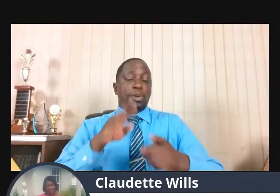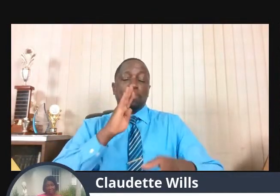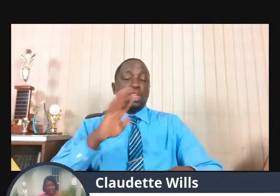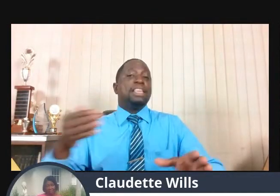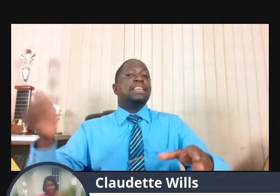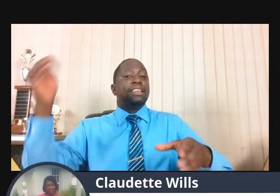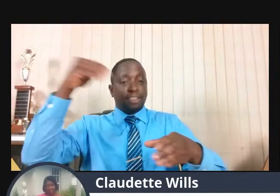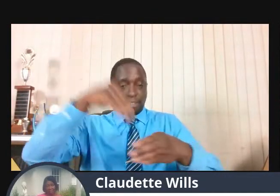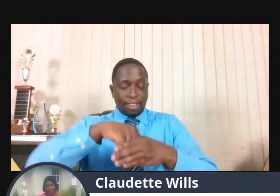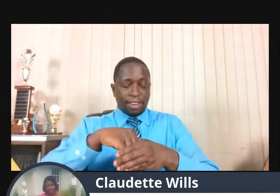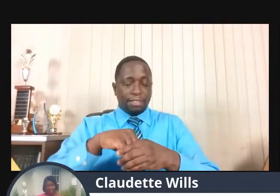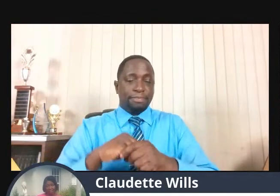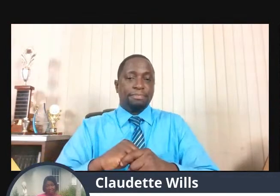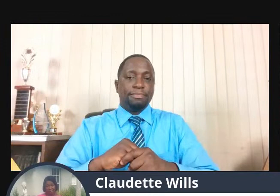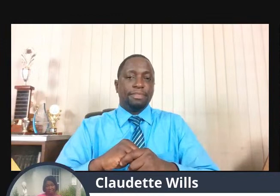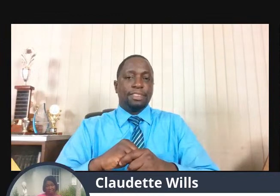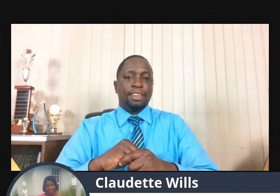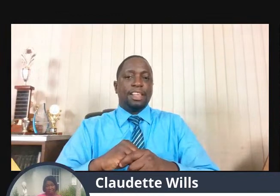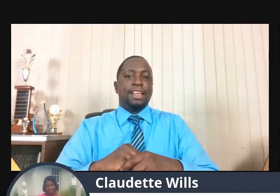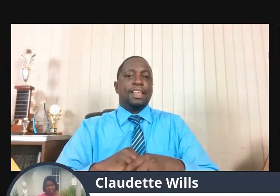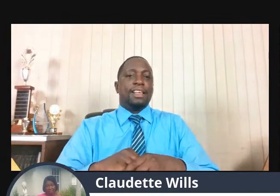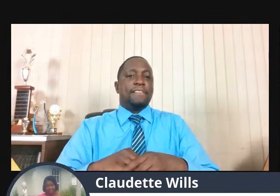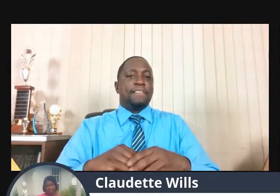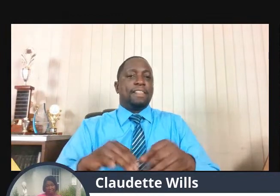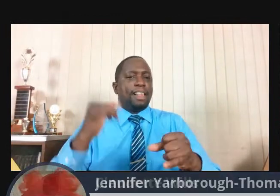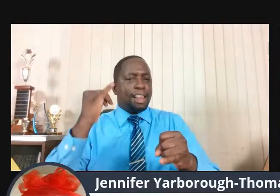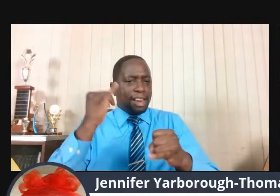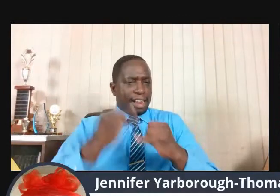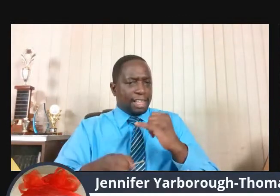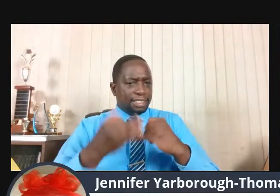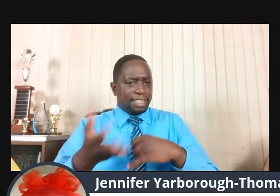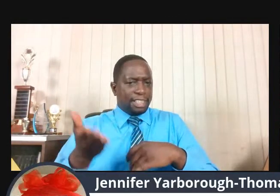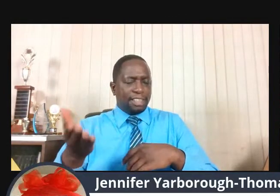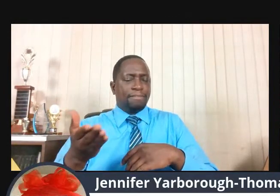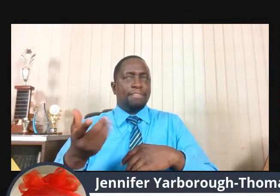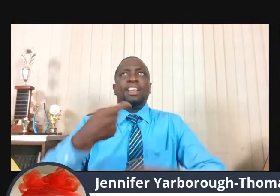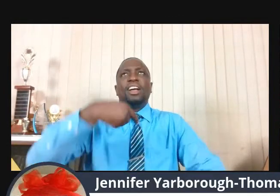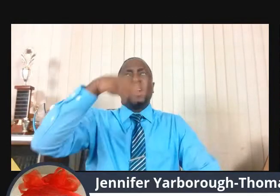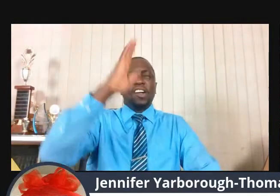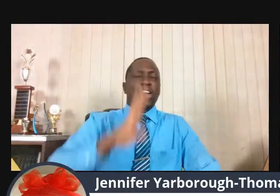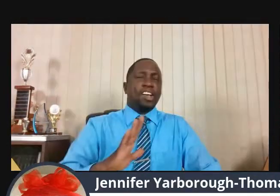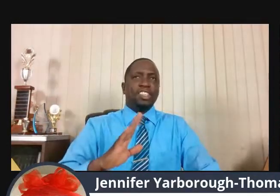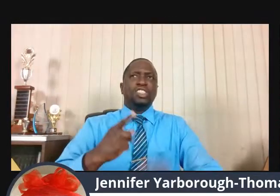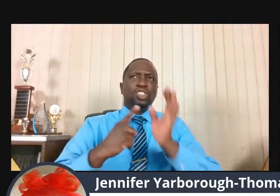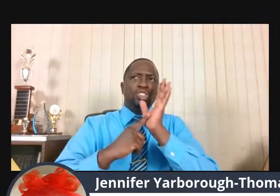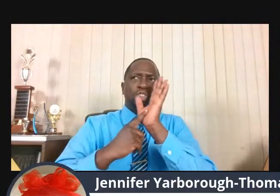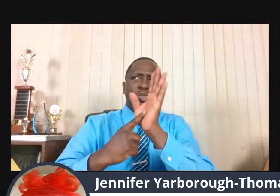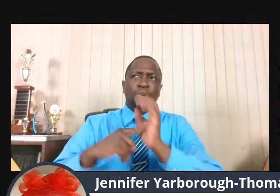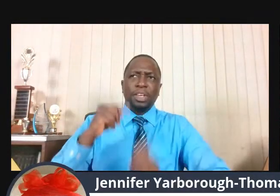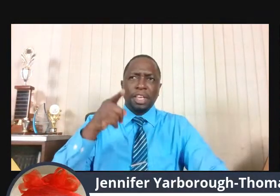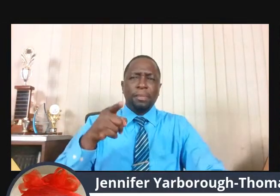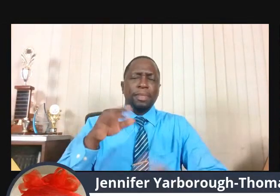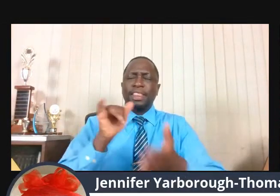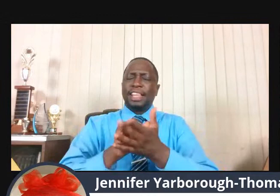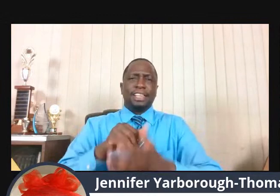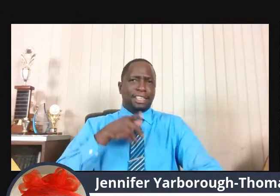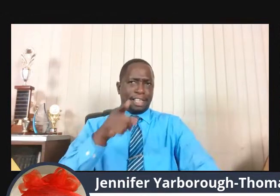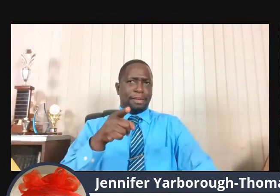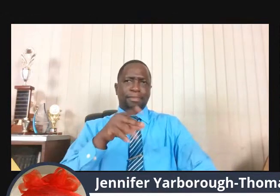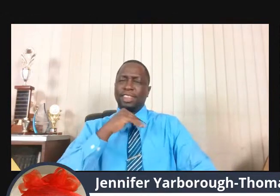Finally, God revealed to him that you're not alone, Elijah.